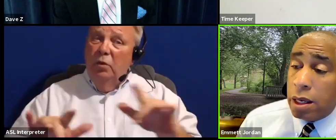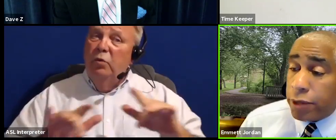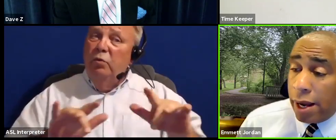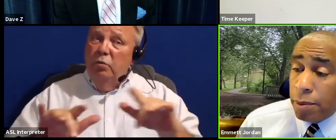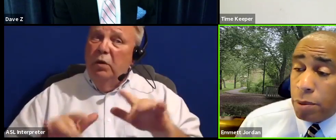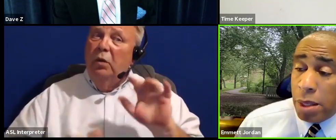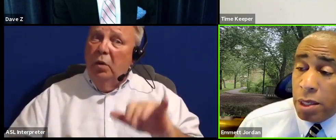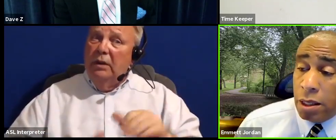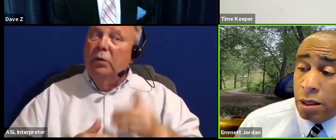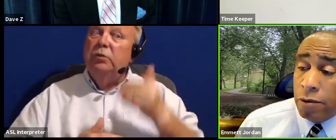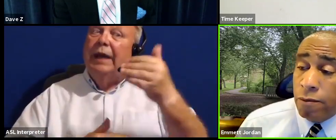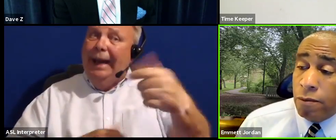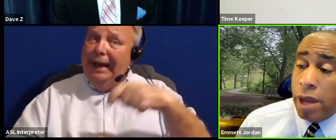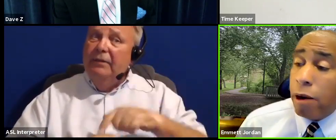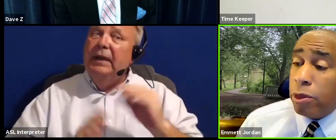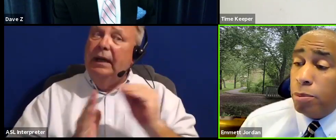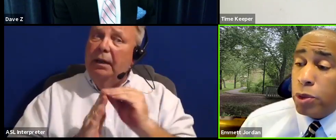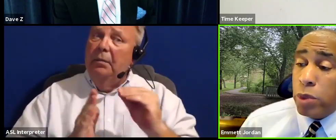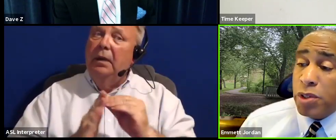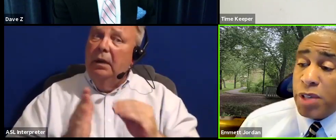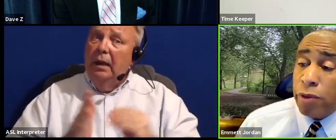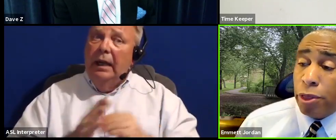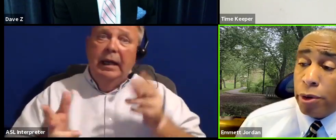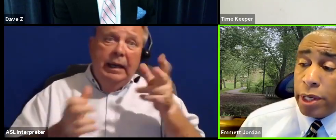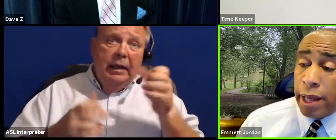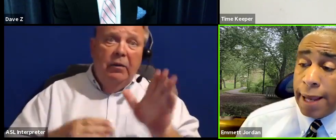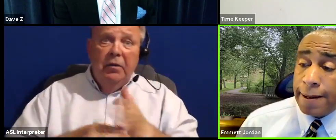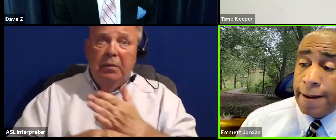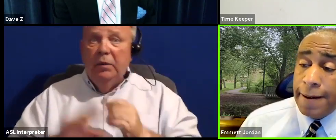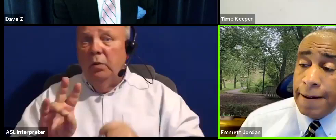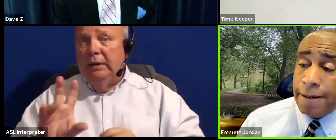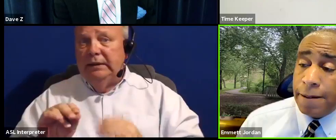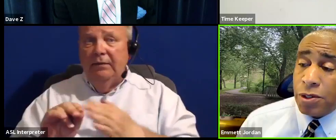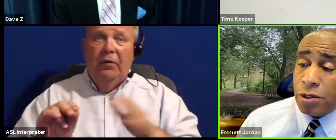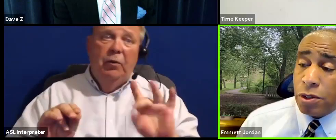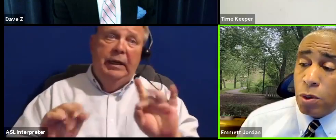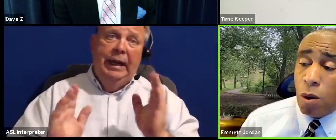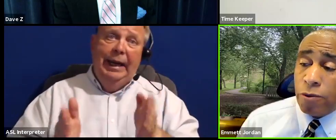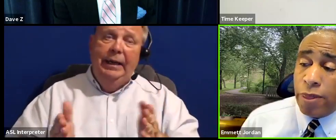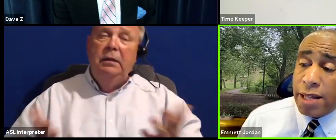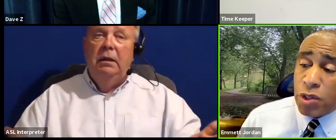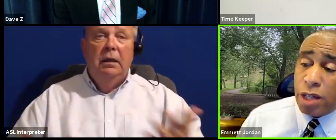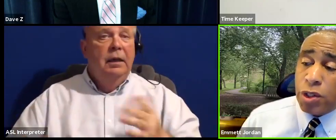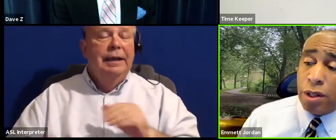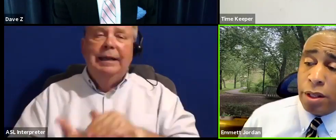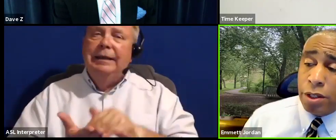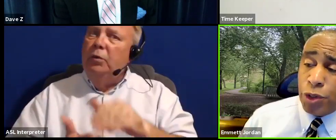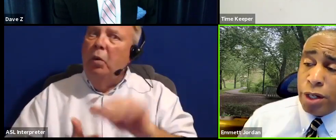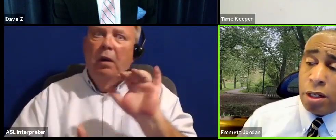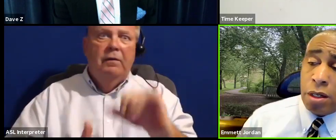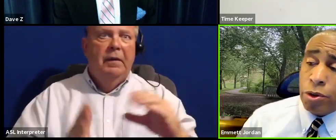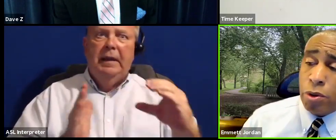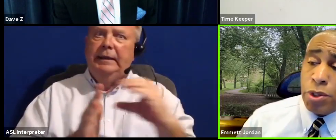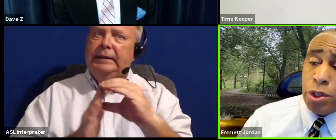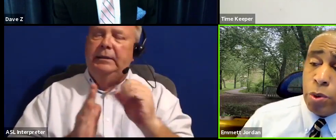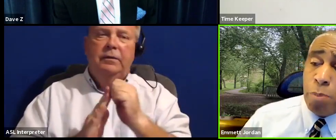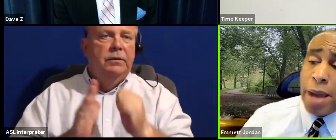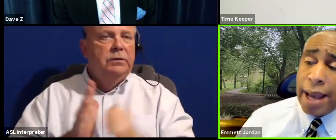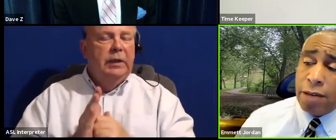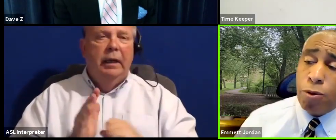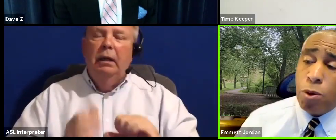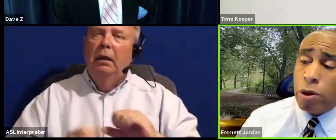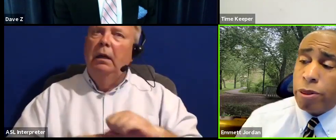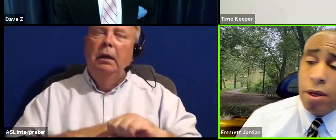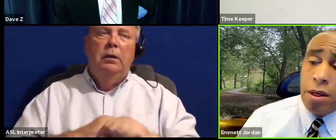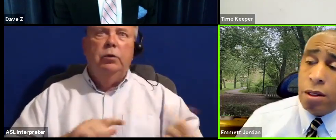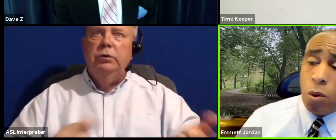ahead of time, maybe air them between 730 and eight, because too often that section of the agenda turns into a